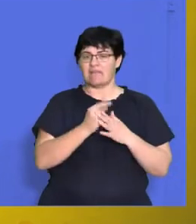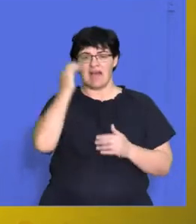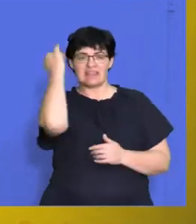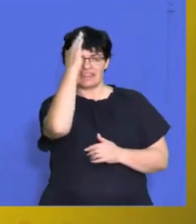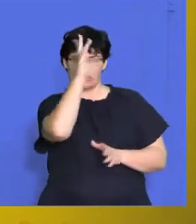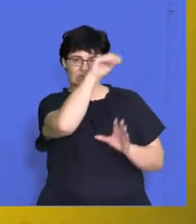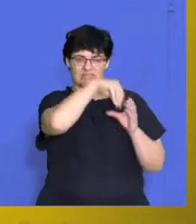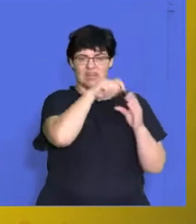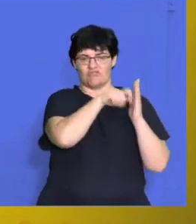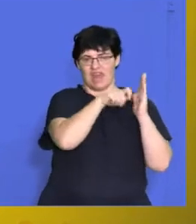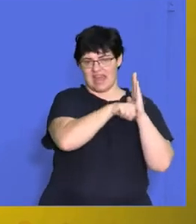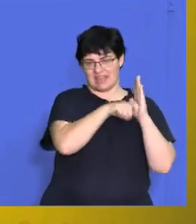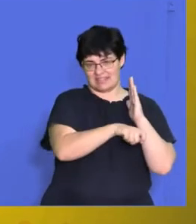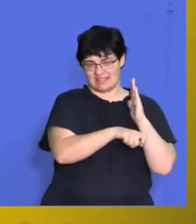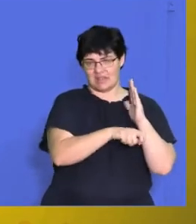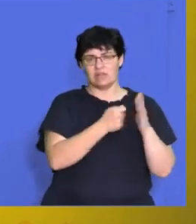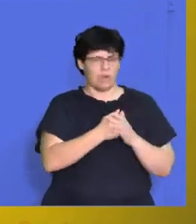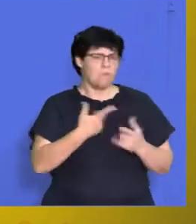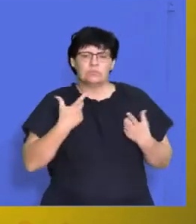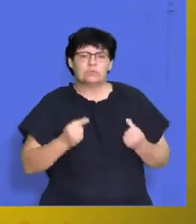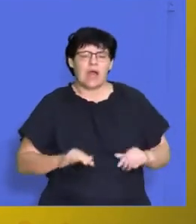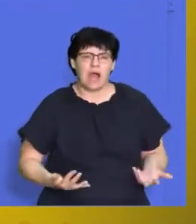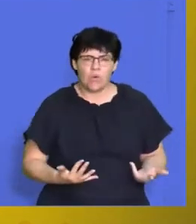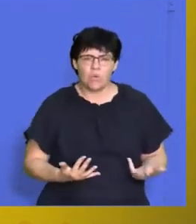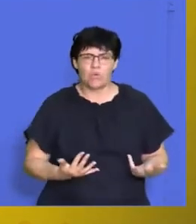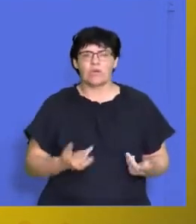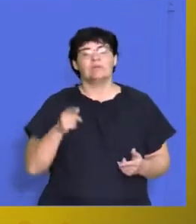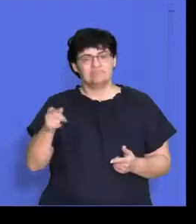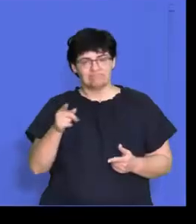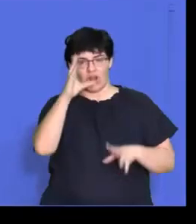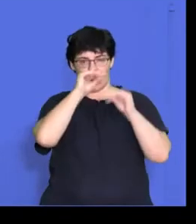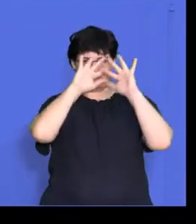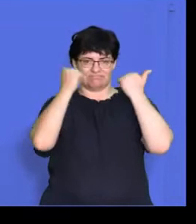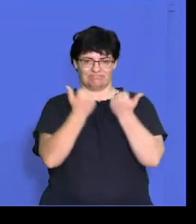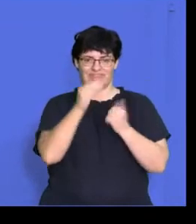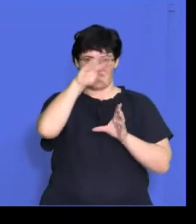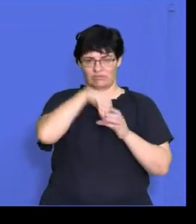component of that. they'll see, right, what can we do to bring in these learnerships?